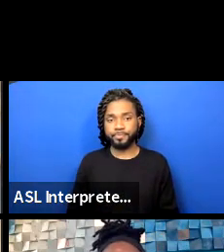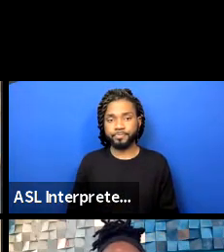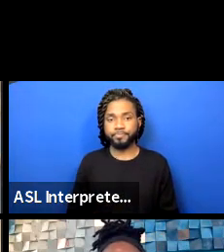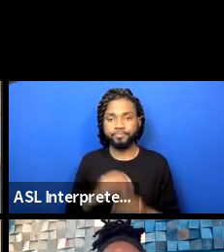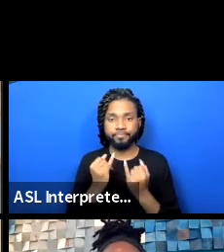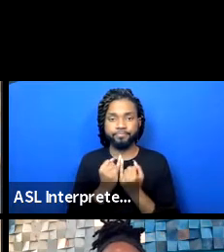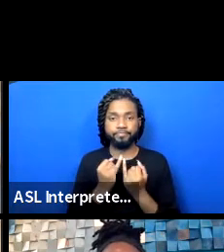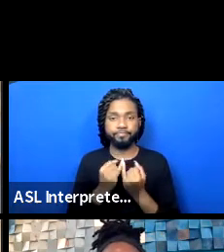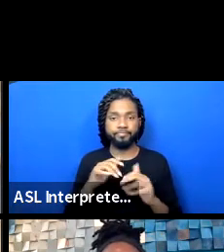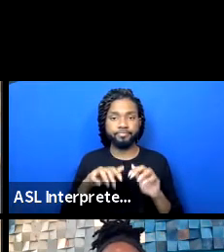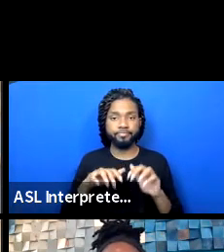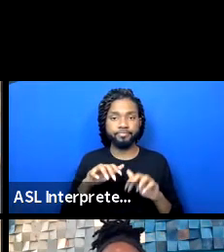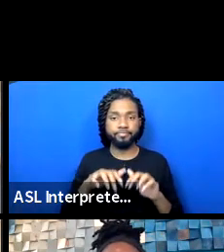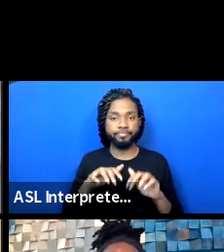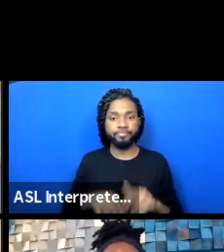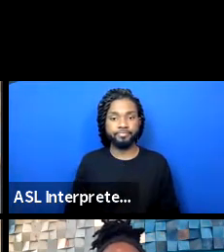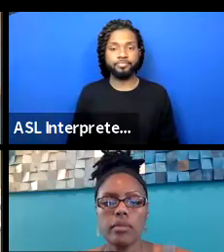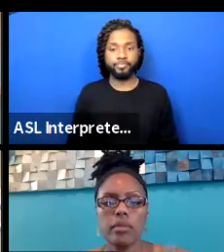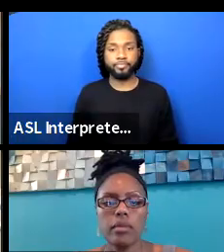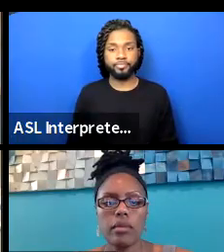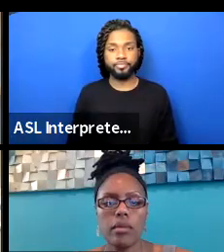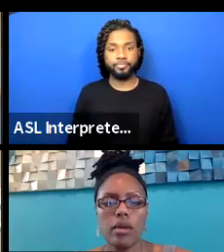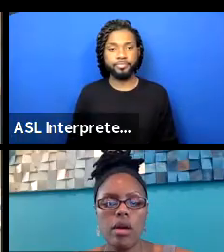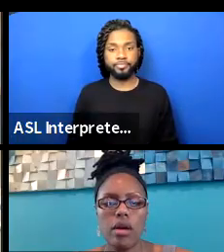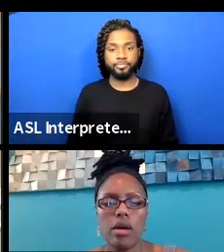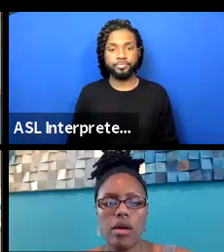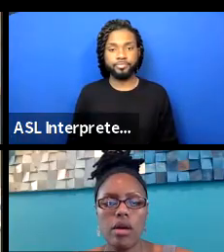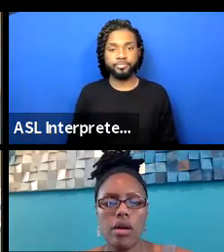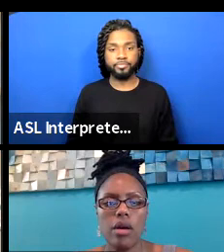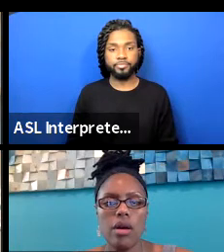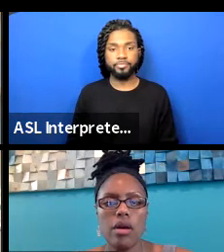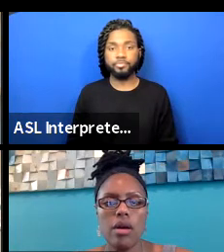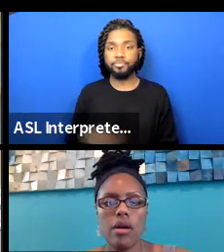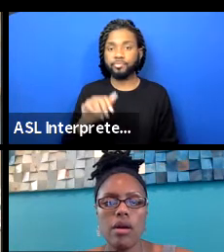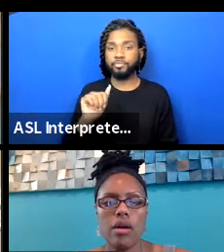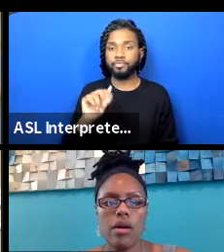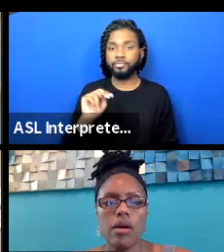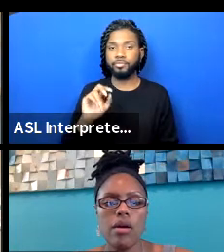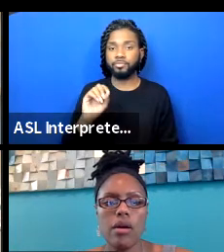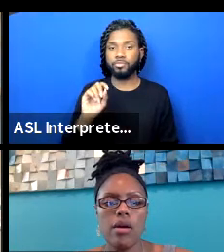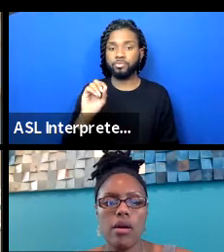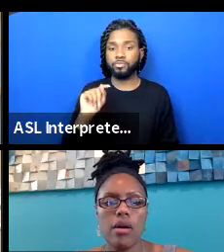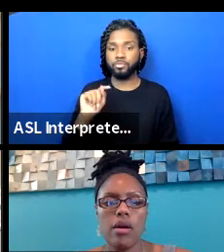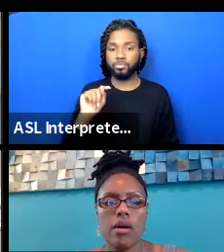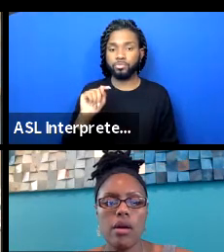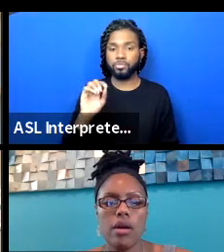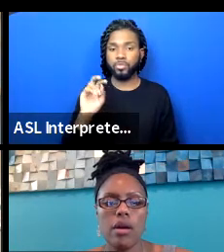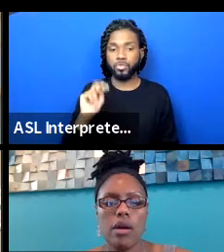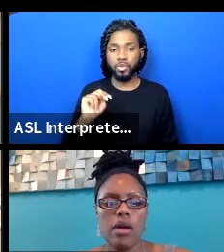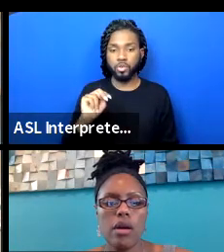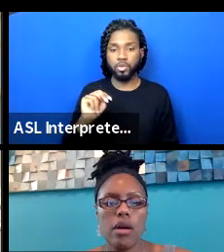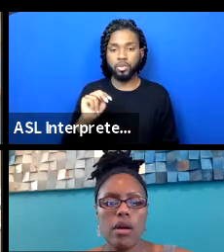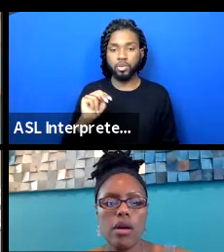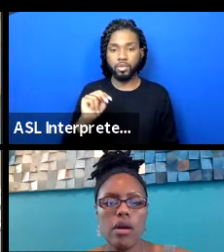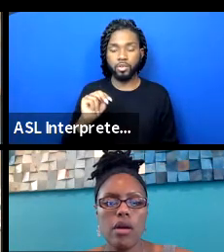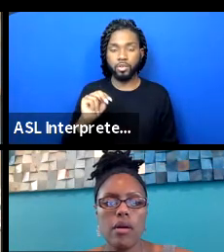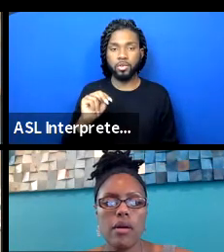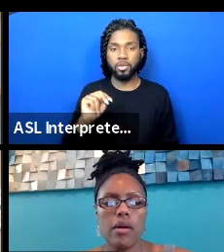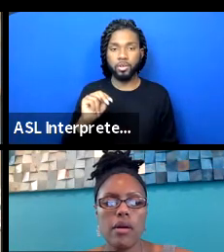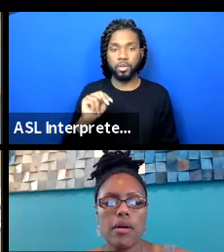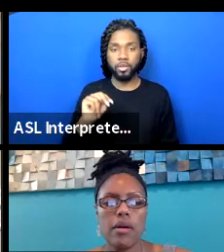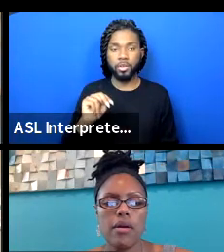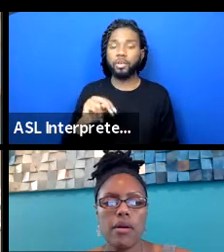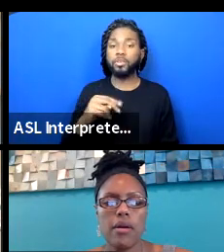.com. Yeah, but I've also, so what I've done also in the pad, let's kind of have that one spot. popped, I popped in up and a